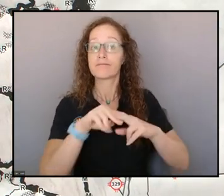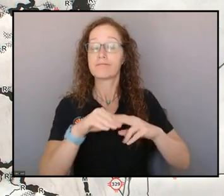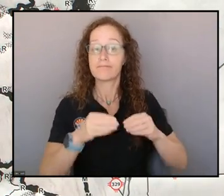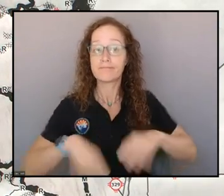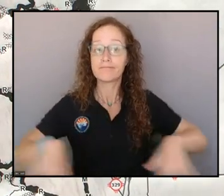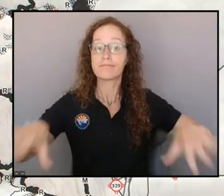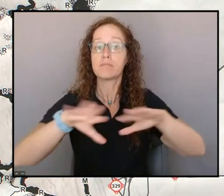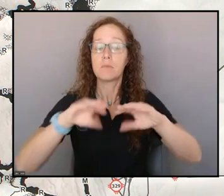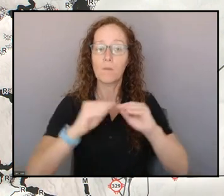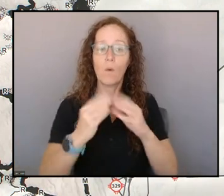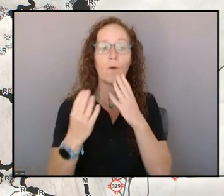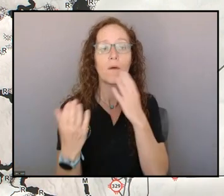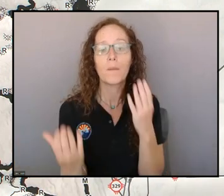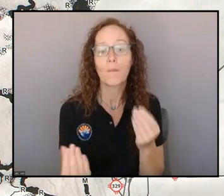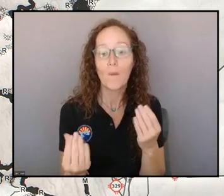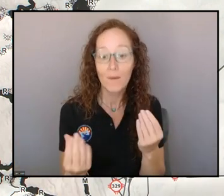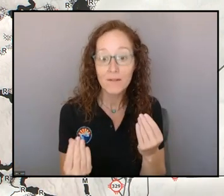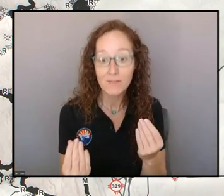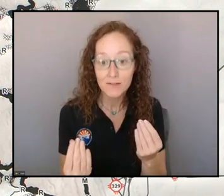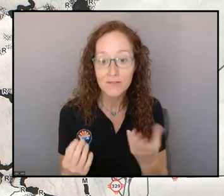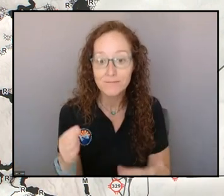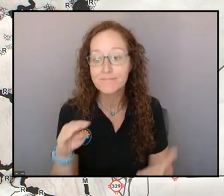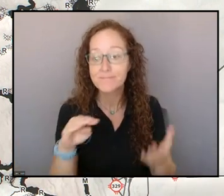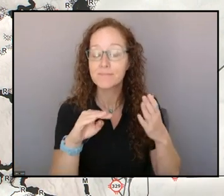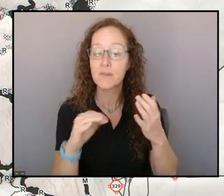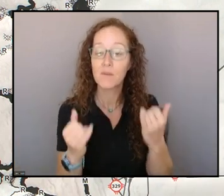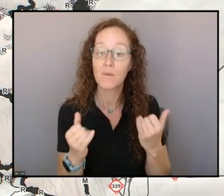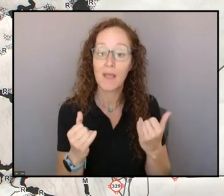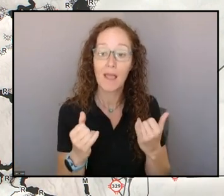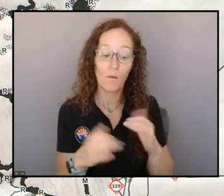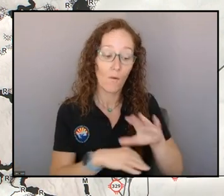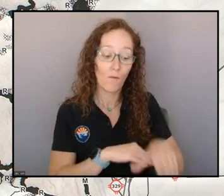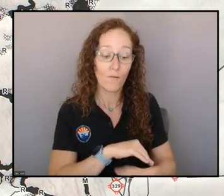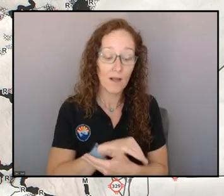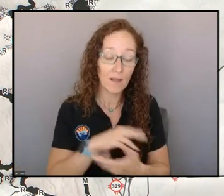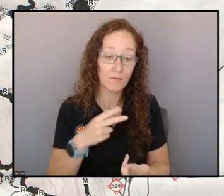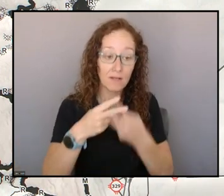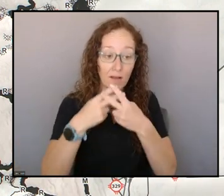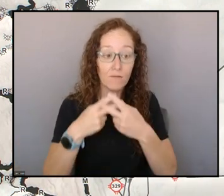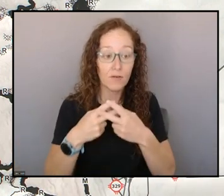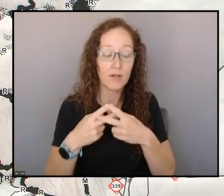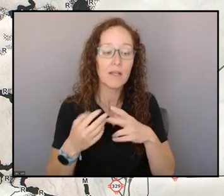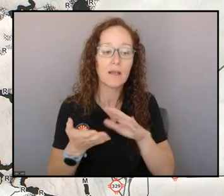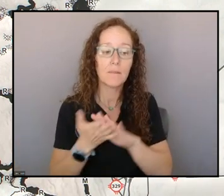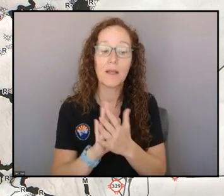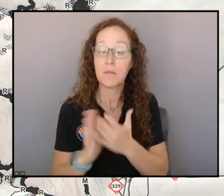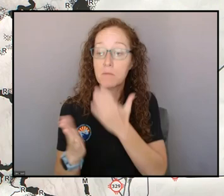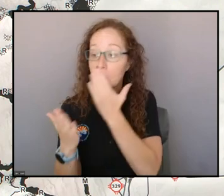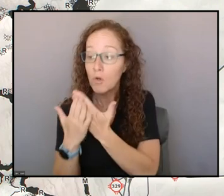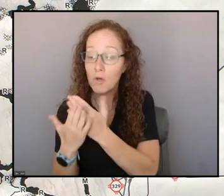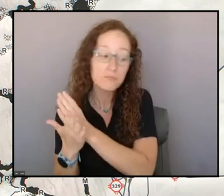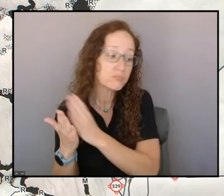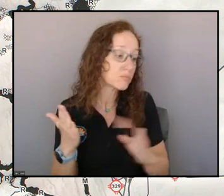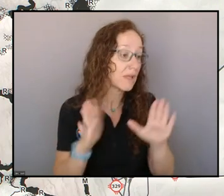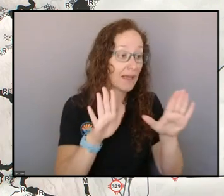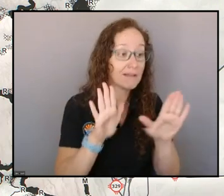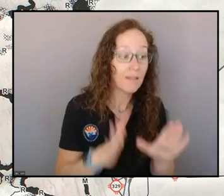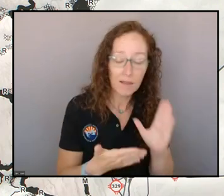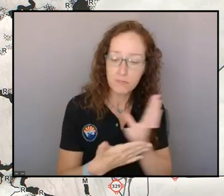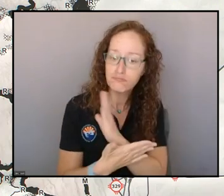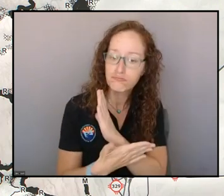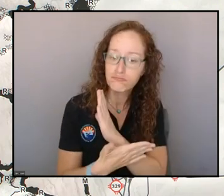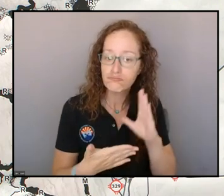replenishment, up to the good and actually more excellent category. We saw things in the 80